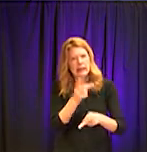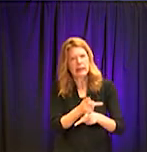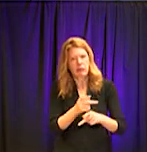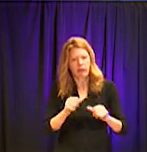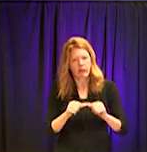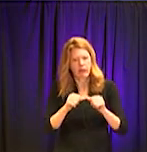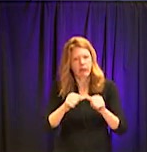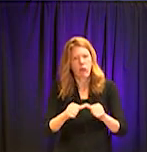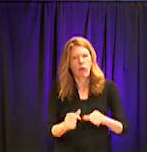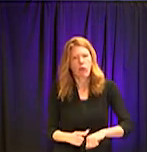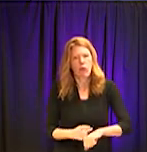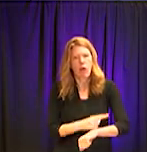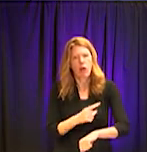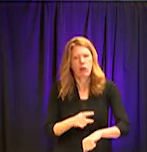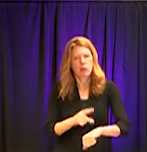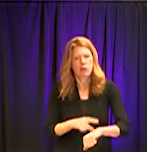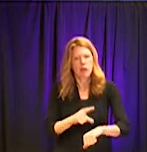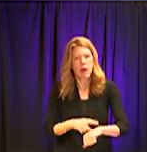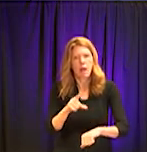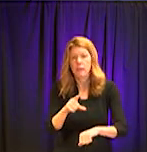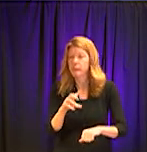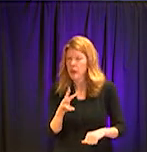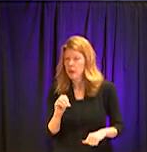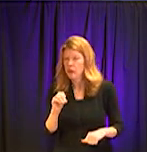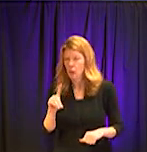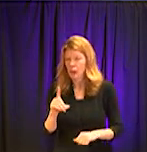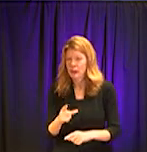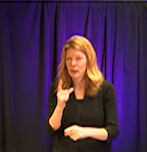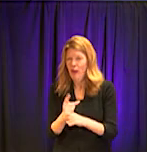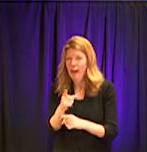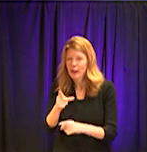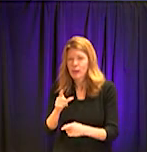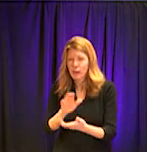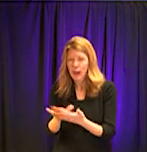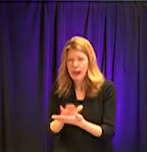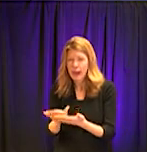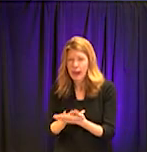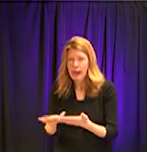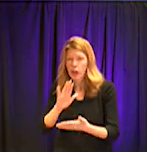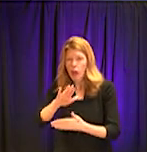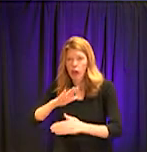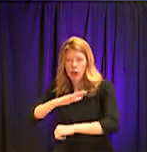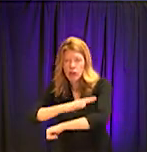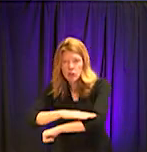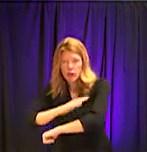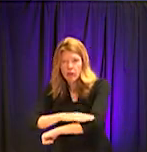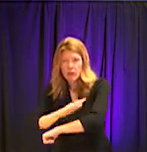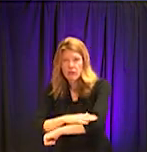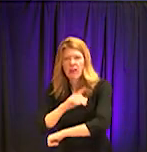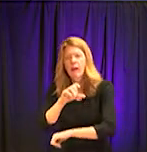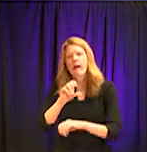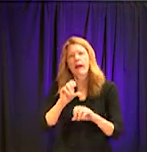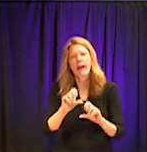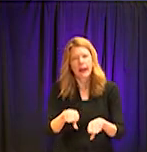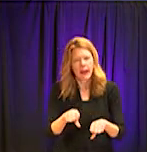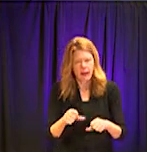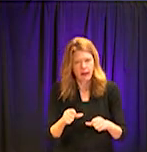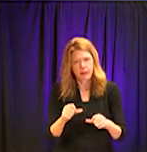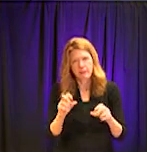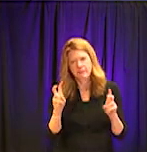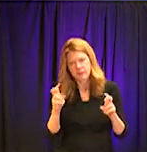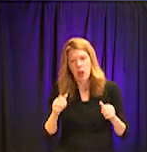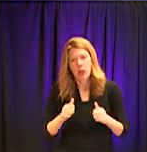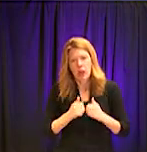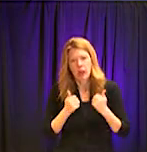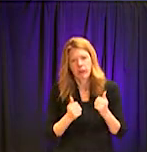that's going to be more and more important because, um, they're saying that this virus can live up on up to days in some instances, depending